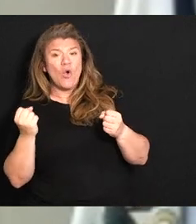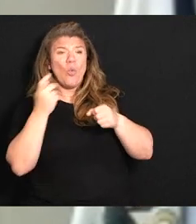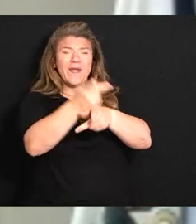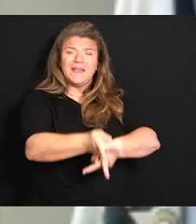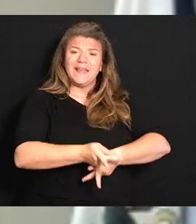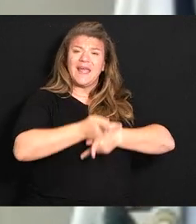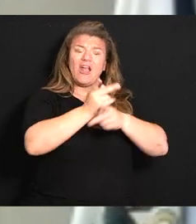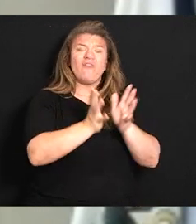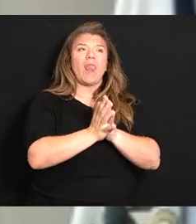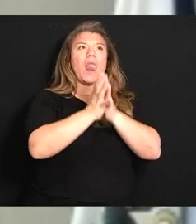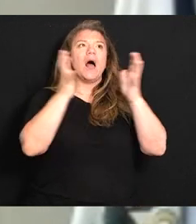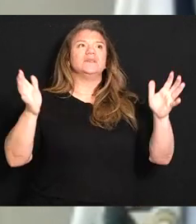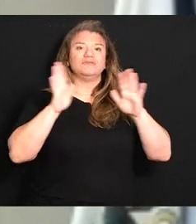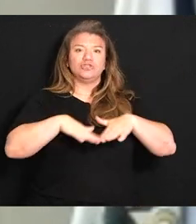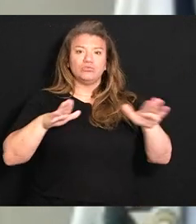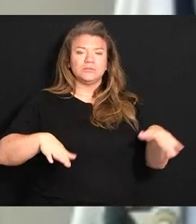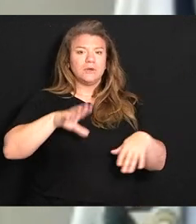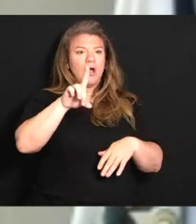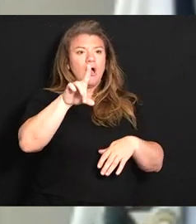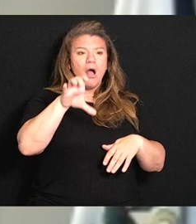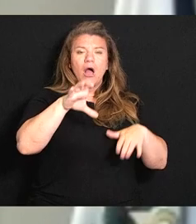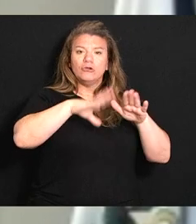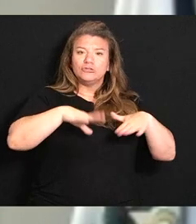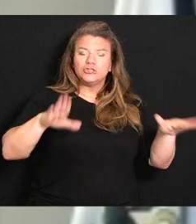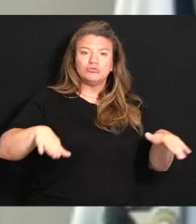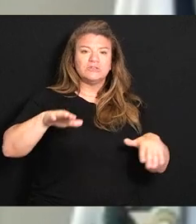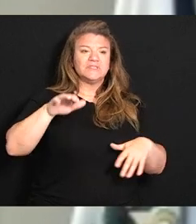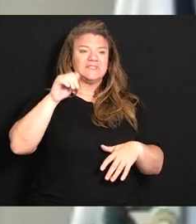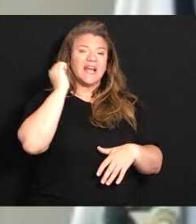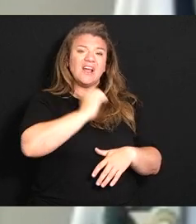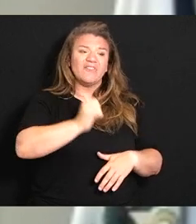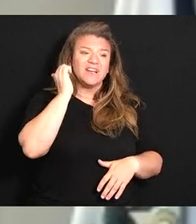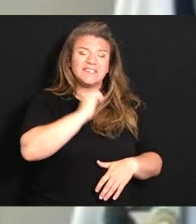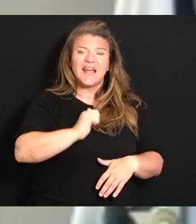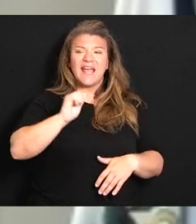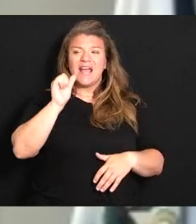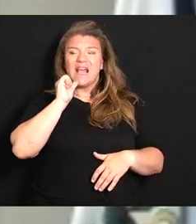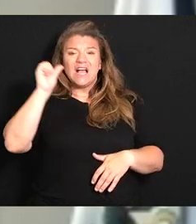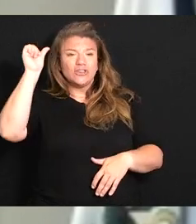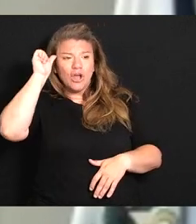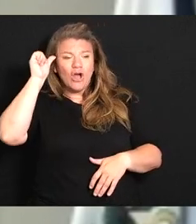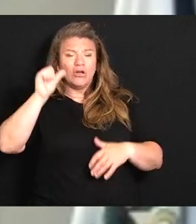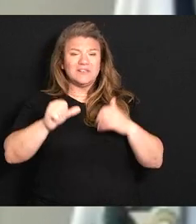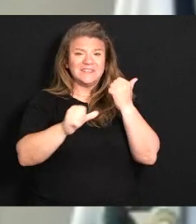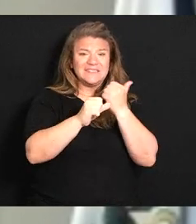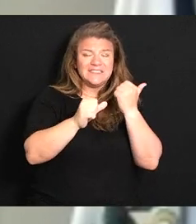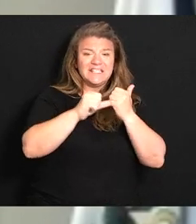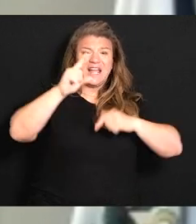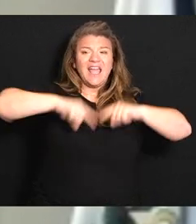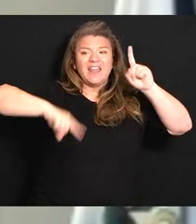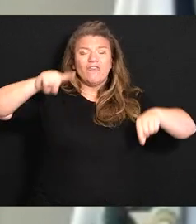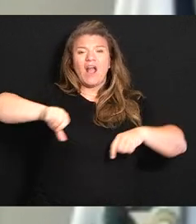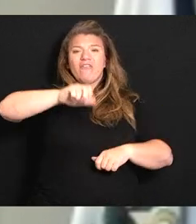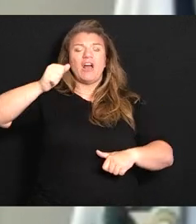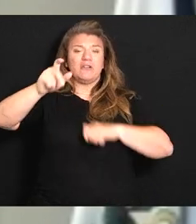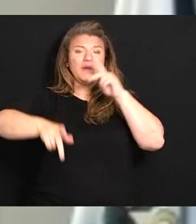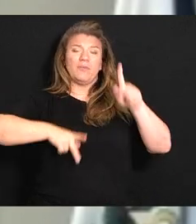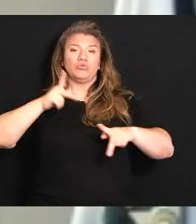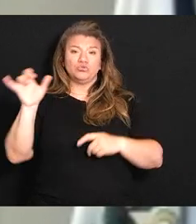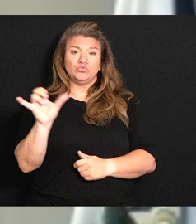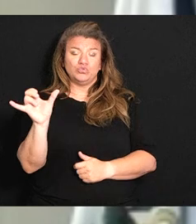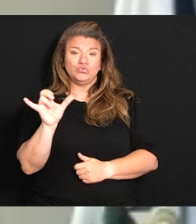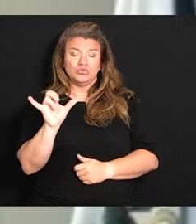children daily we take care of adults who need our assistance and a variety of other programs in VHHR so